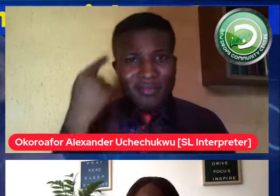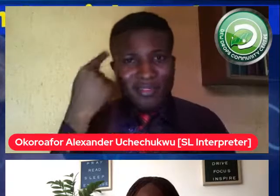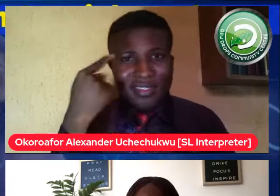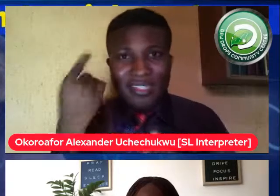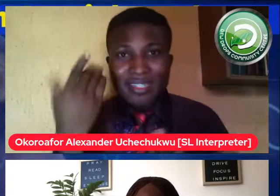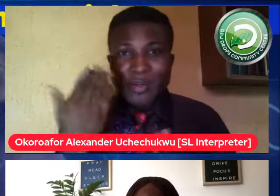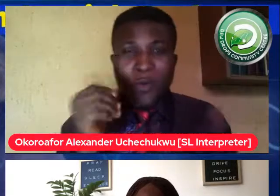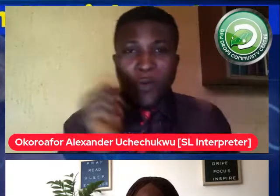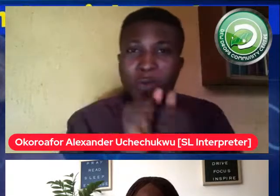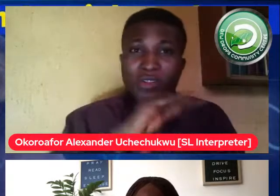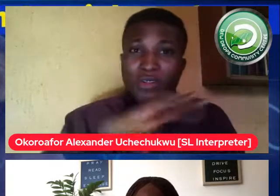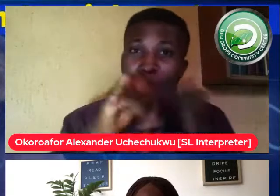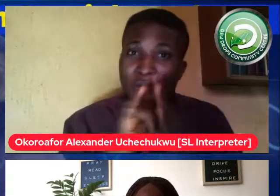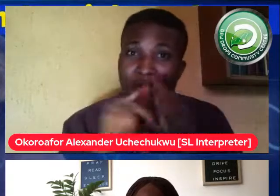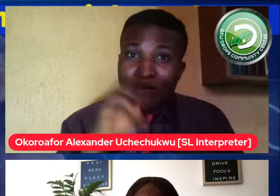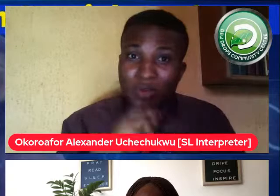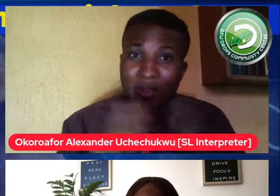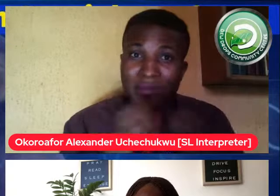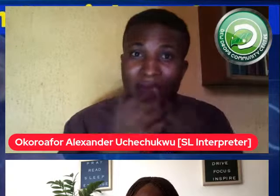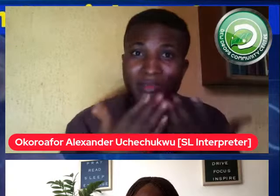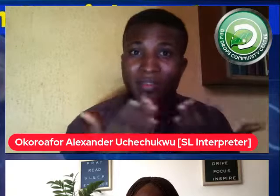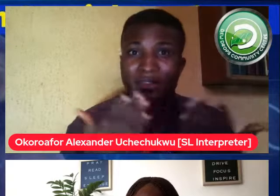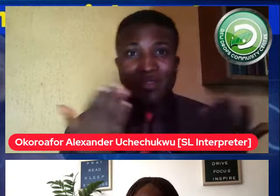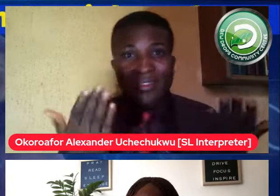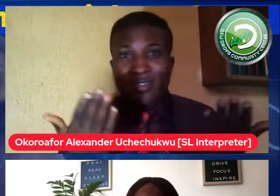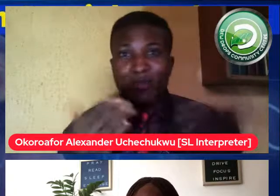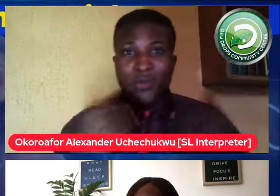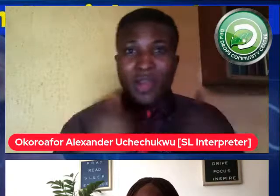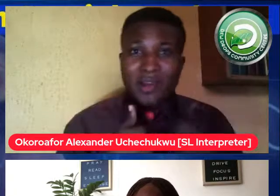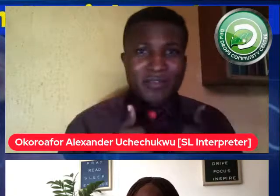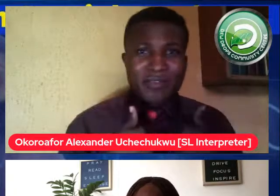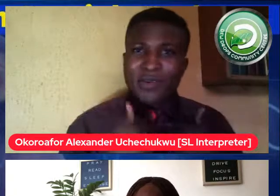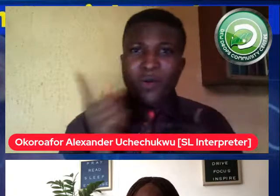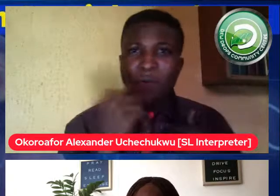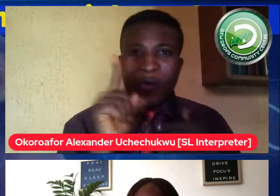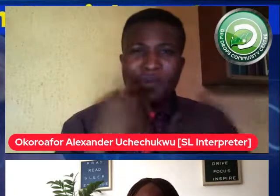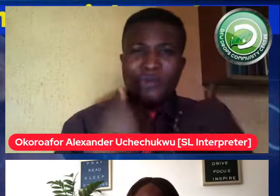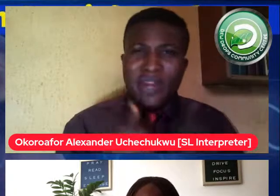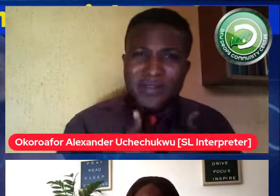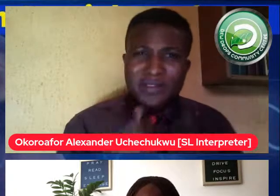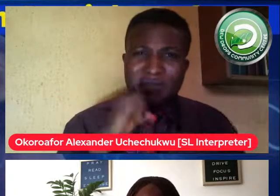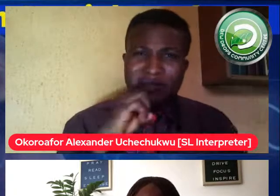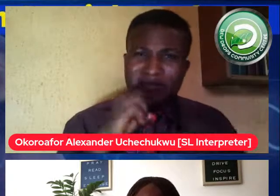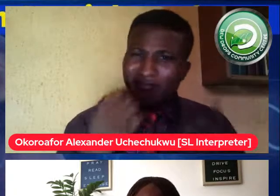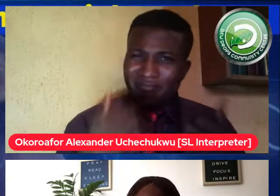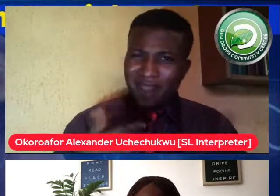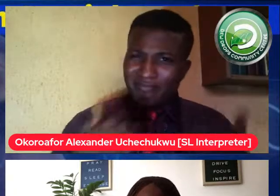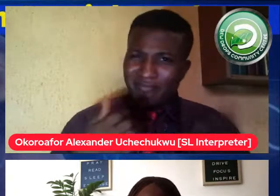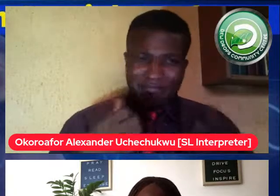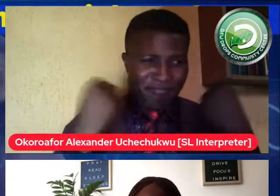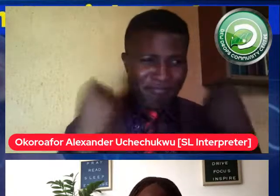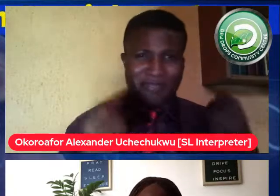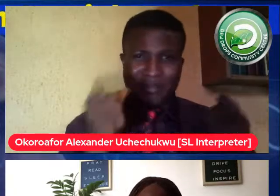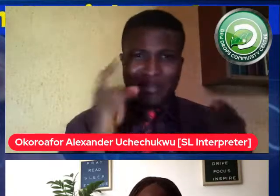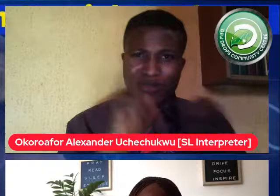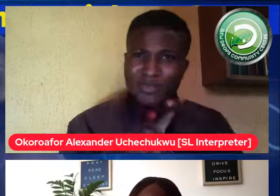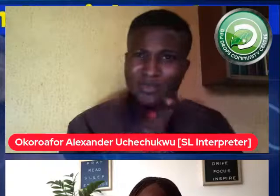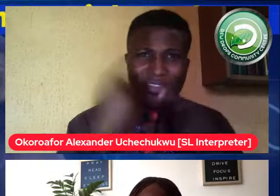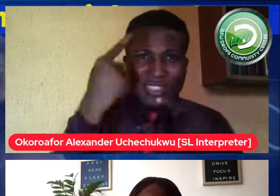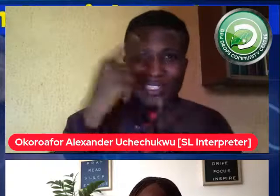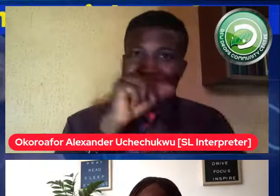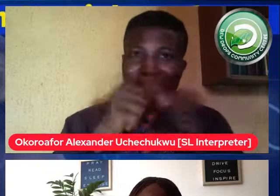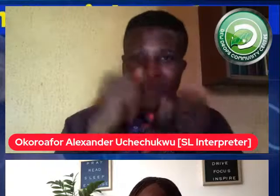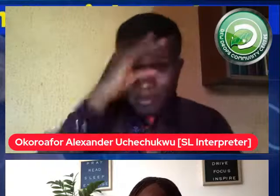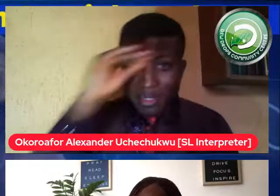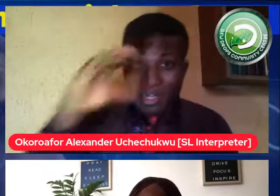where do you have the energy to be thinking about man or sex or even or even sexual fitness like should you